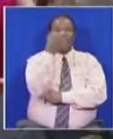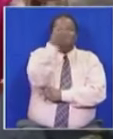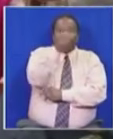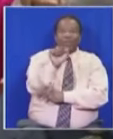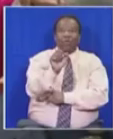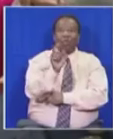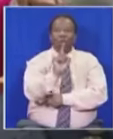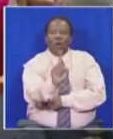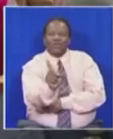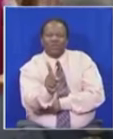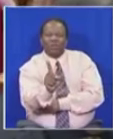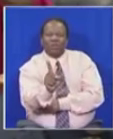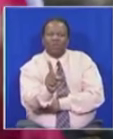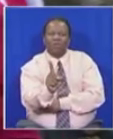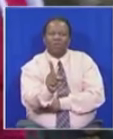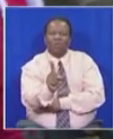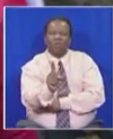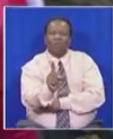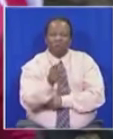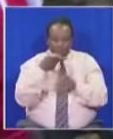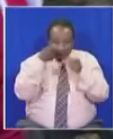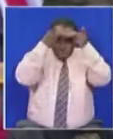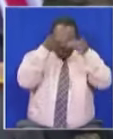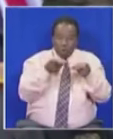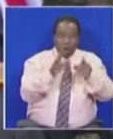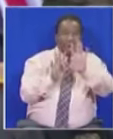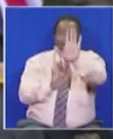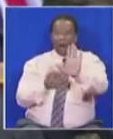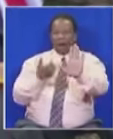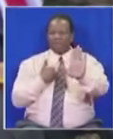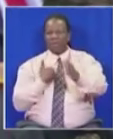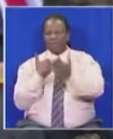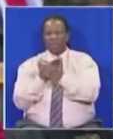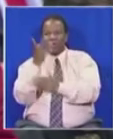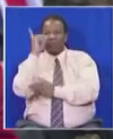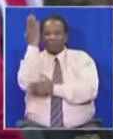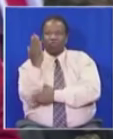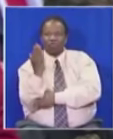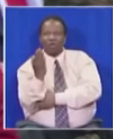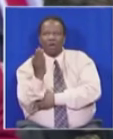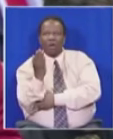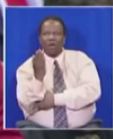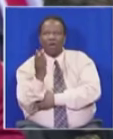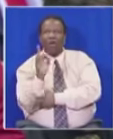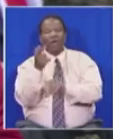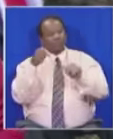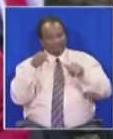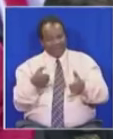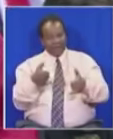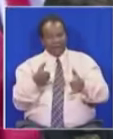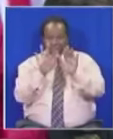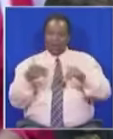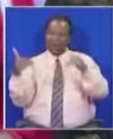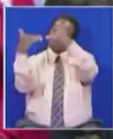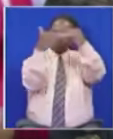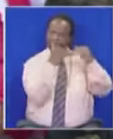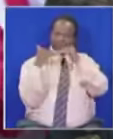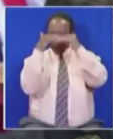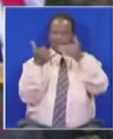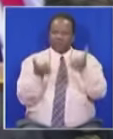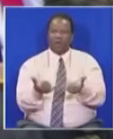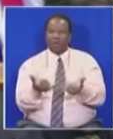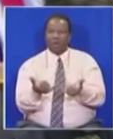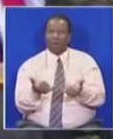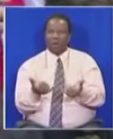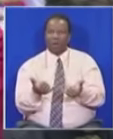What was Jackson's point? Can I rule? No, but let me speak. What was Jackson's point? We're all equal, yeah? We're all equal, yeah?